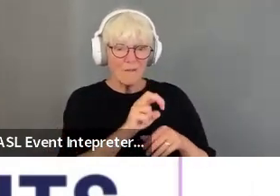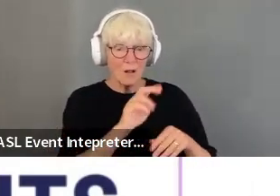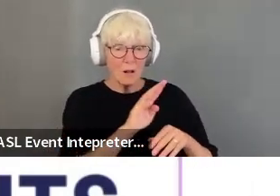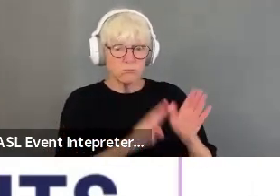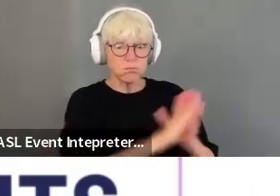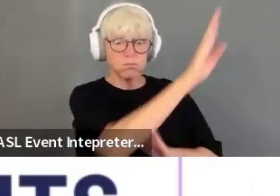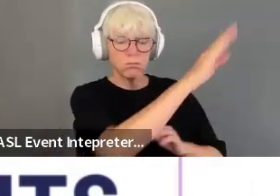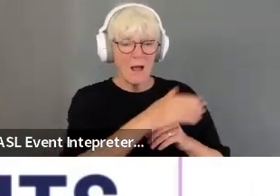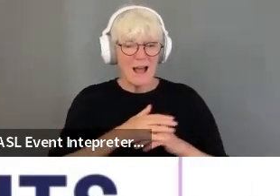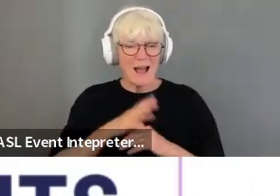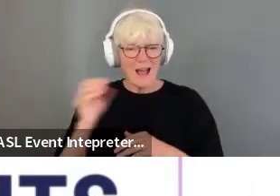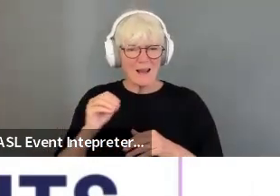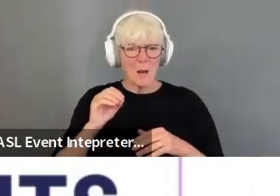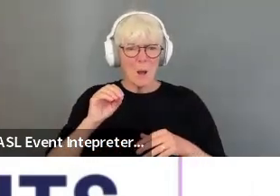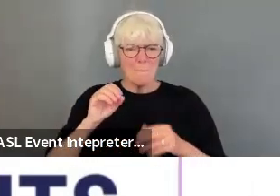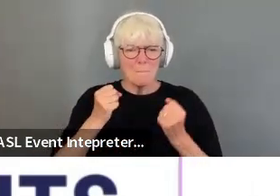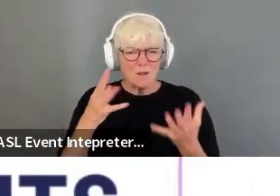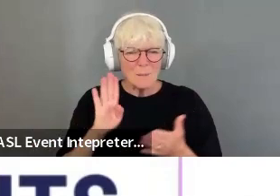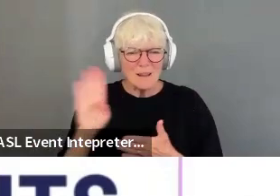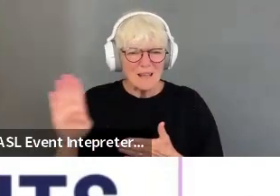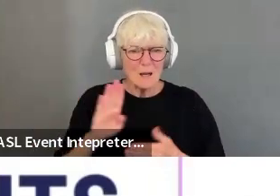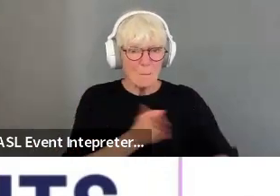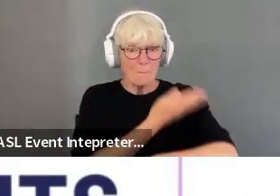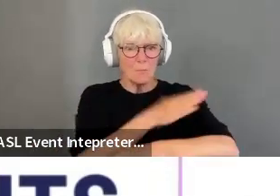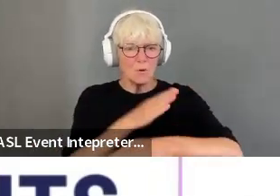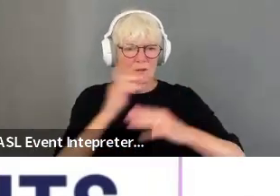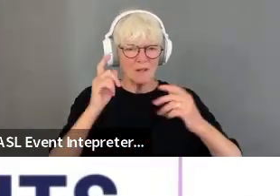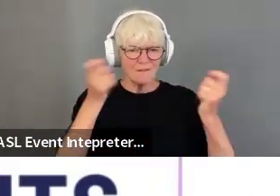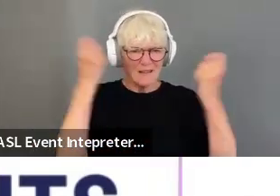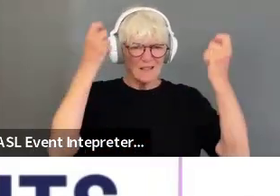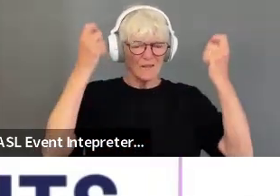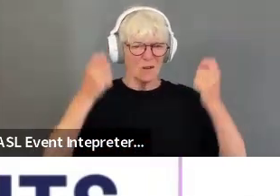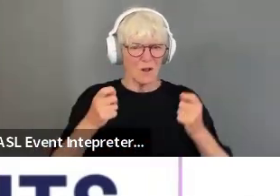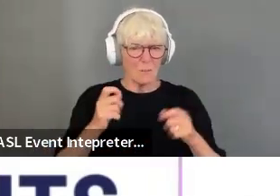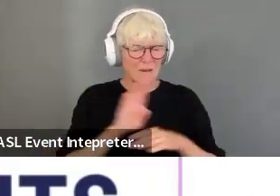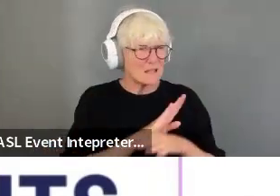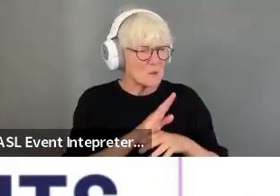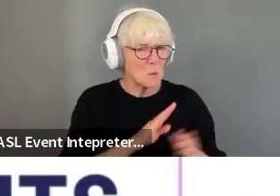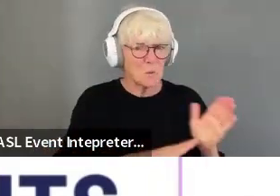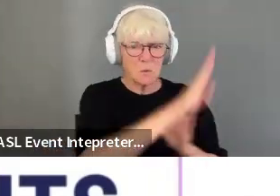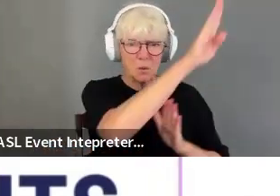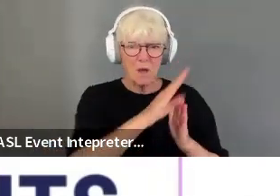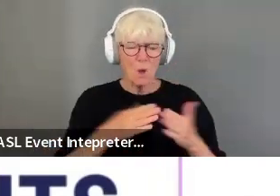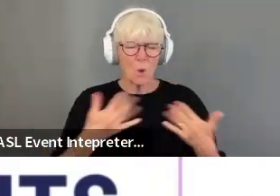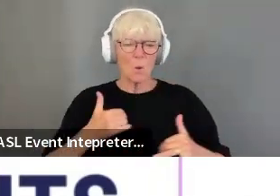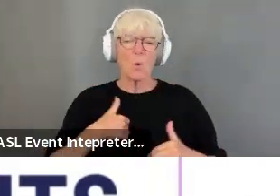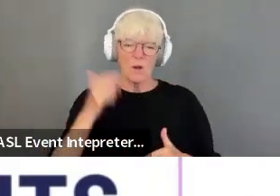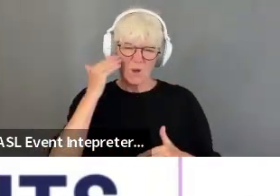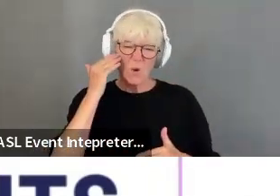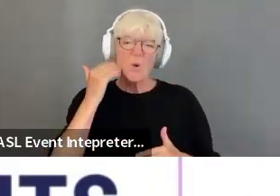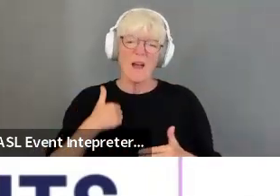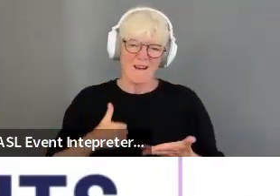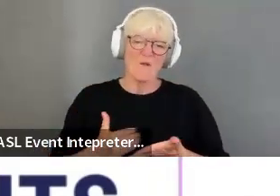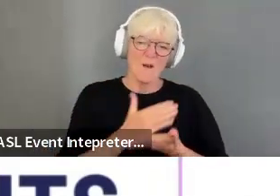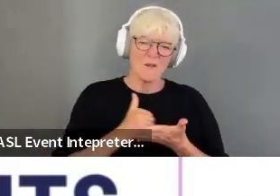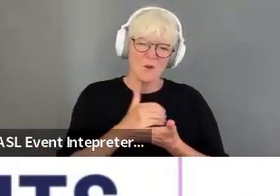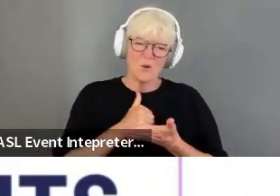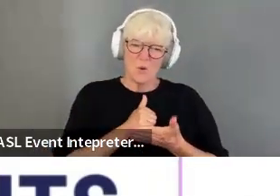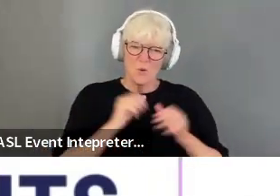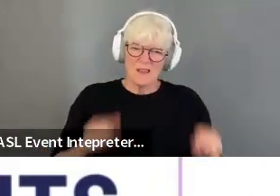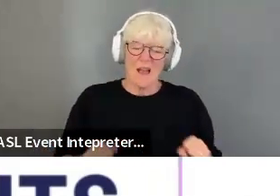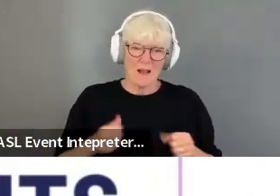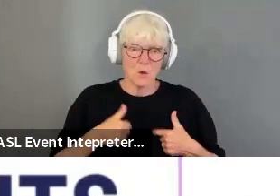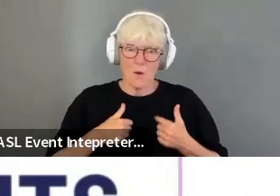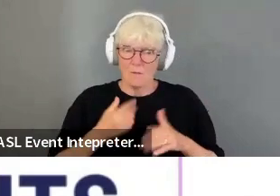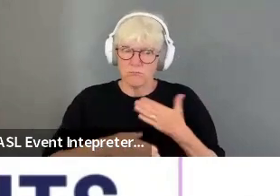and the multi-billion dollar global music festival industry alone, we know there is serious revenue at stake here, and we need to move fast to create